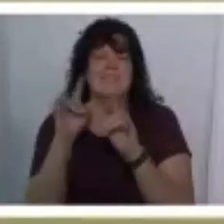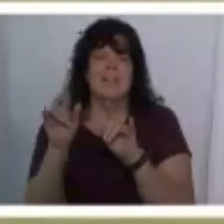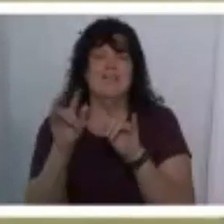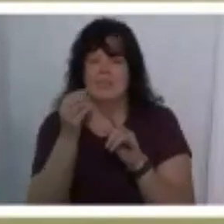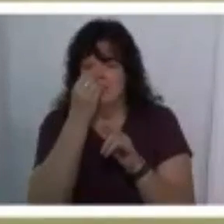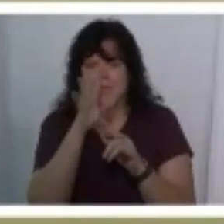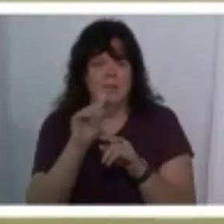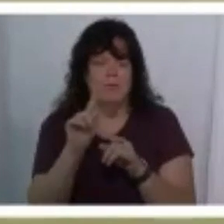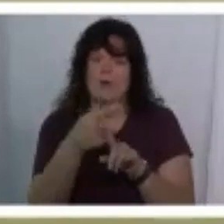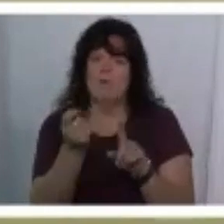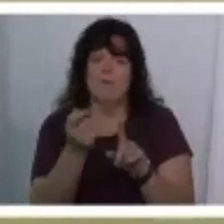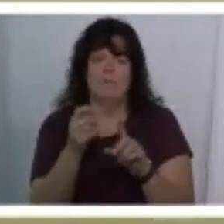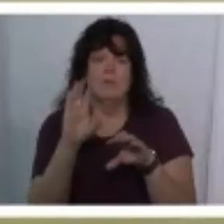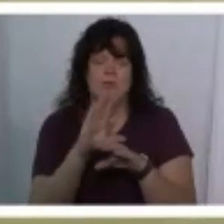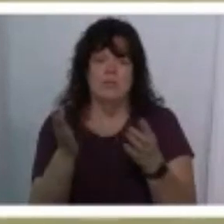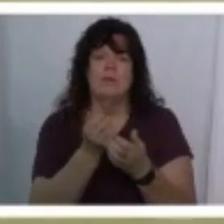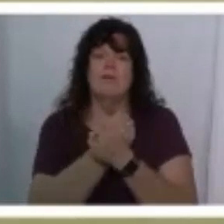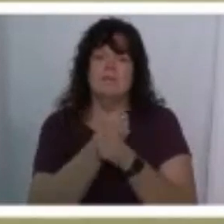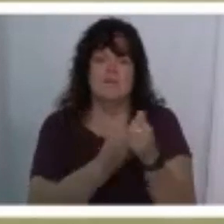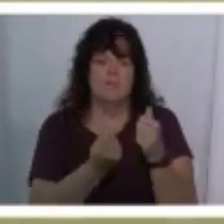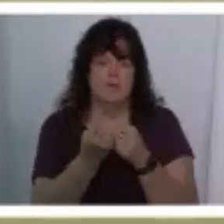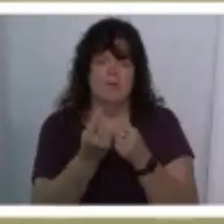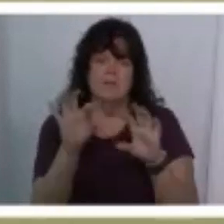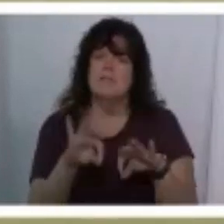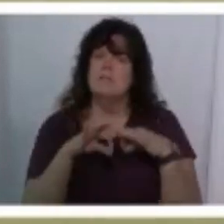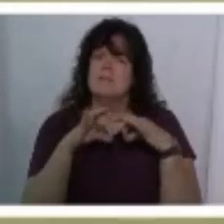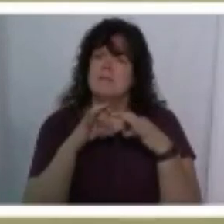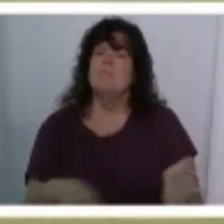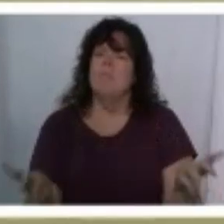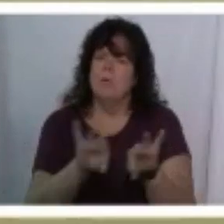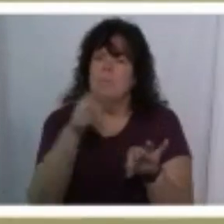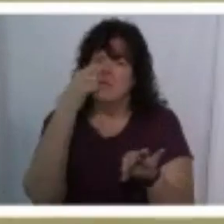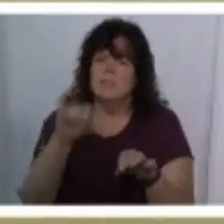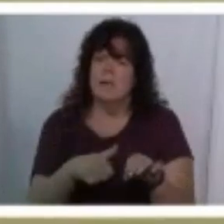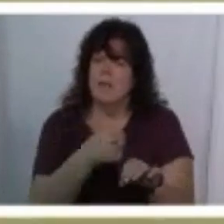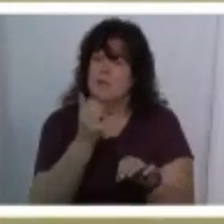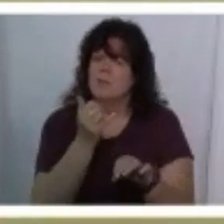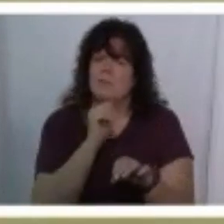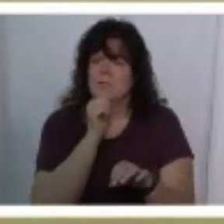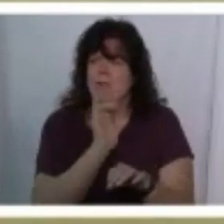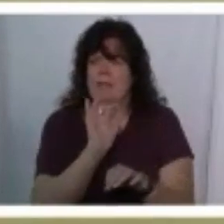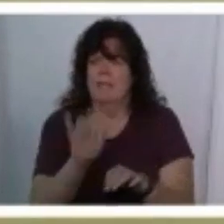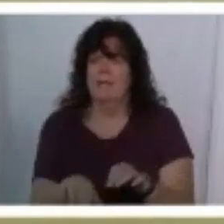they don't care where you came from i just feel like that's so important because other churches sometimes aren't like that